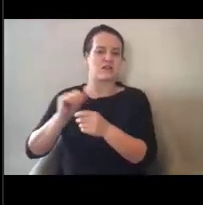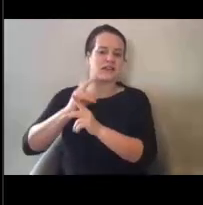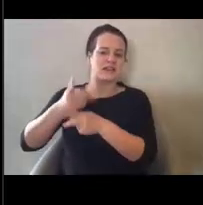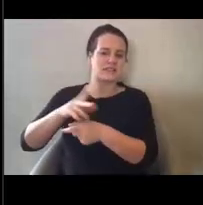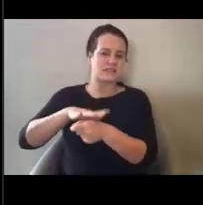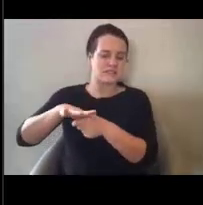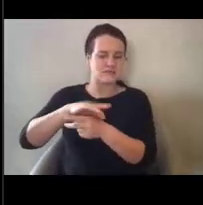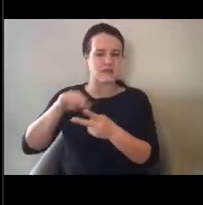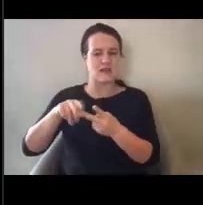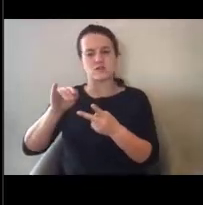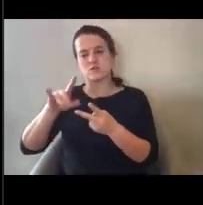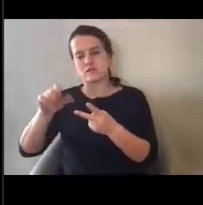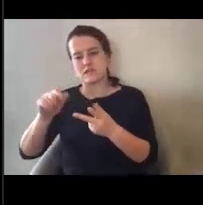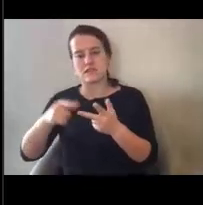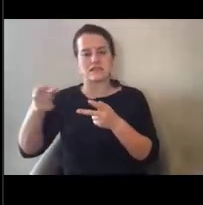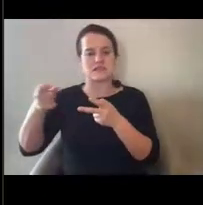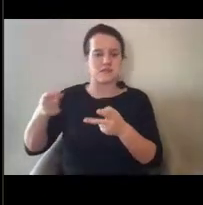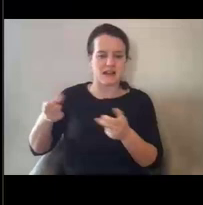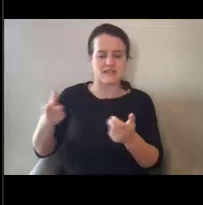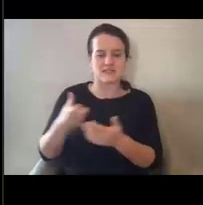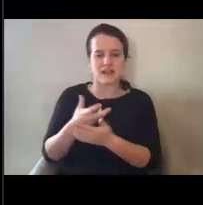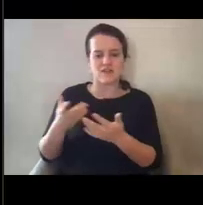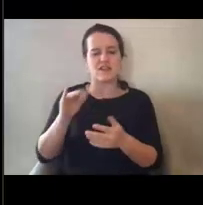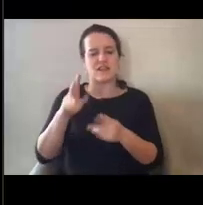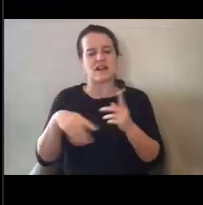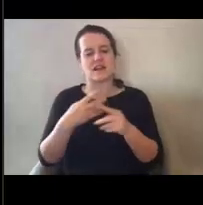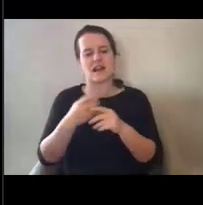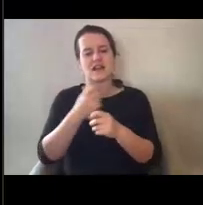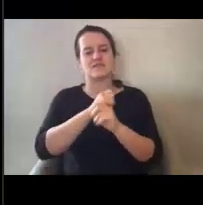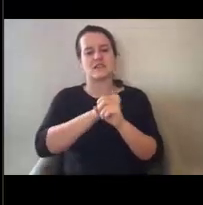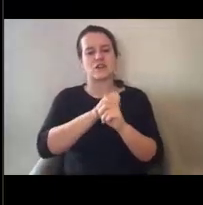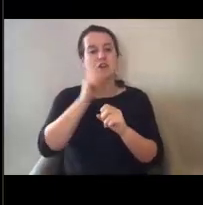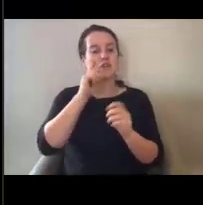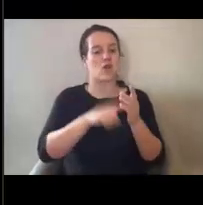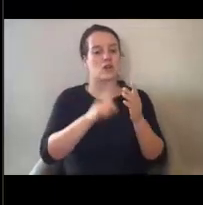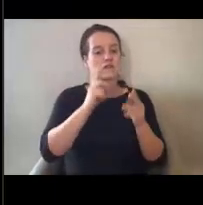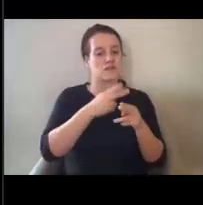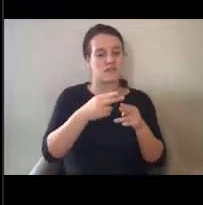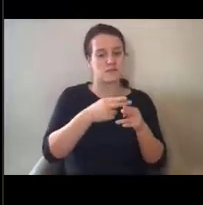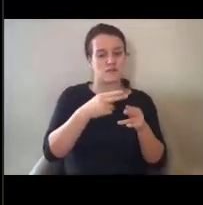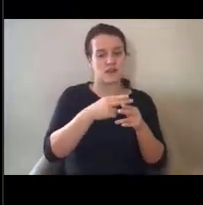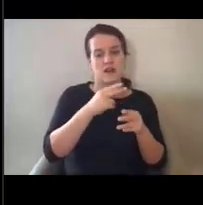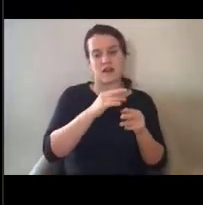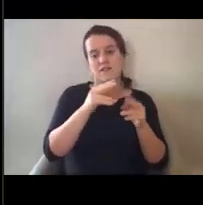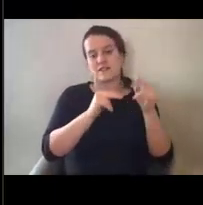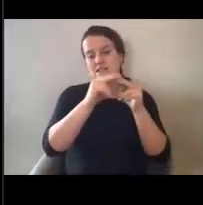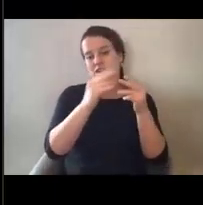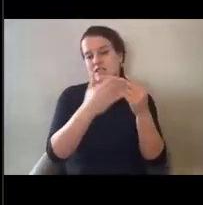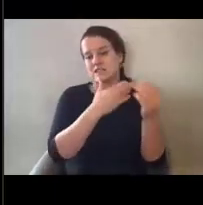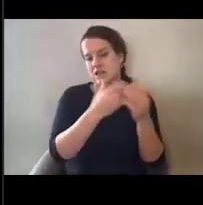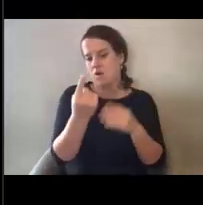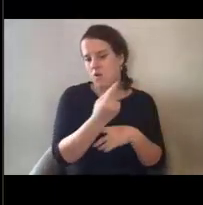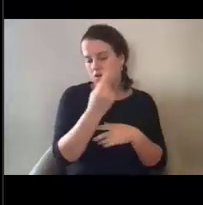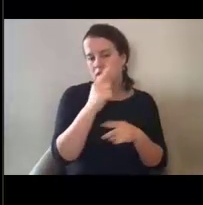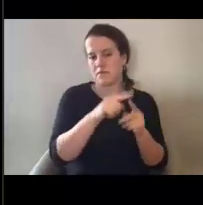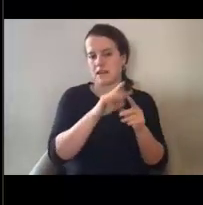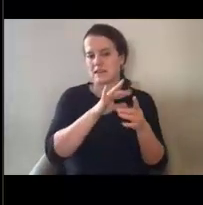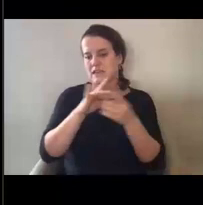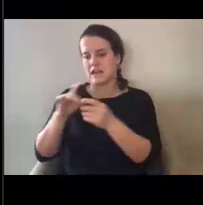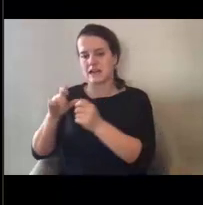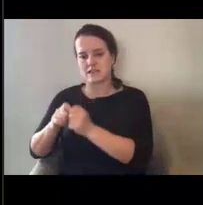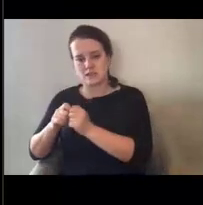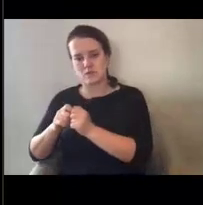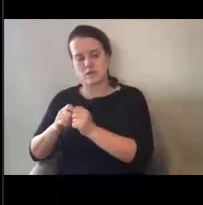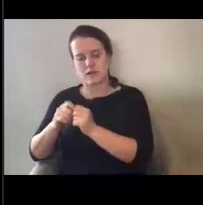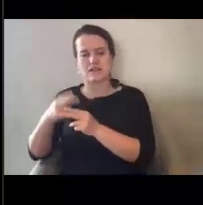maintenance, uh, and those types of securities you see for temporary facilities only. Um, but that's consistent with our temporary medical facility provisions